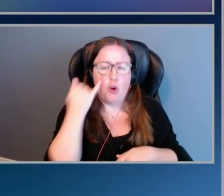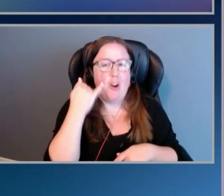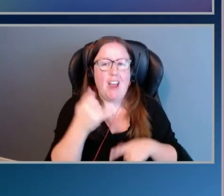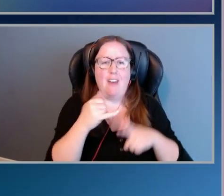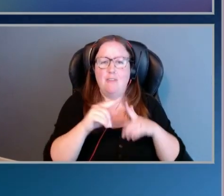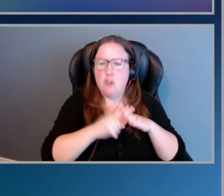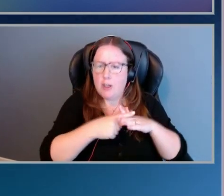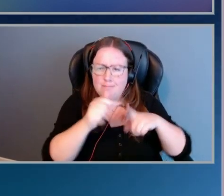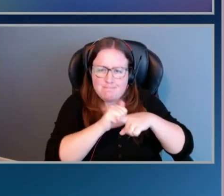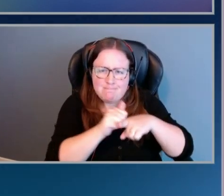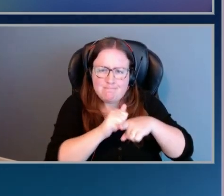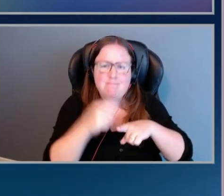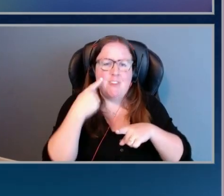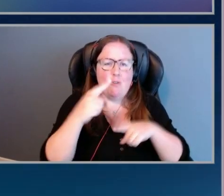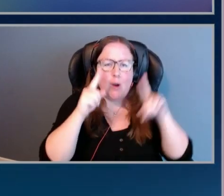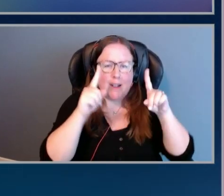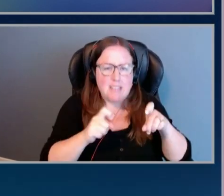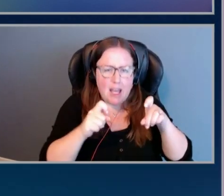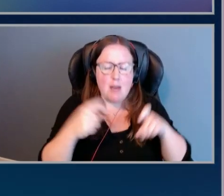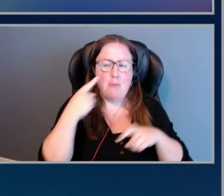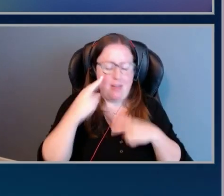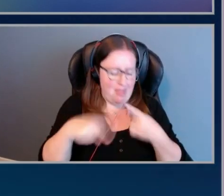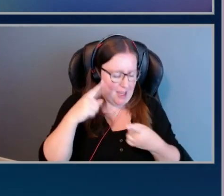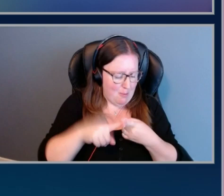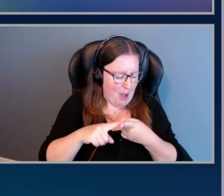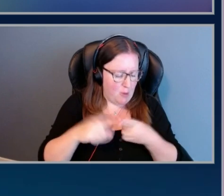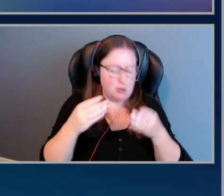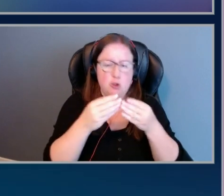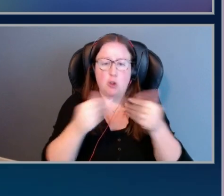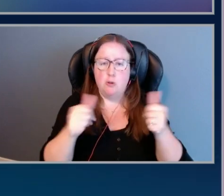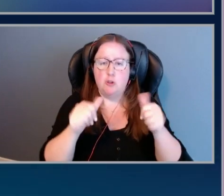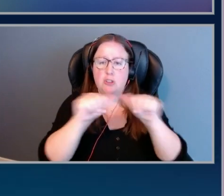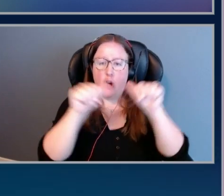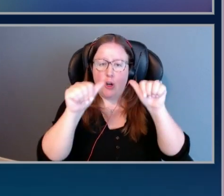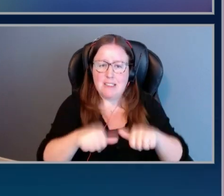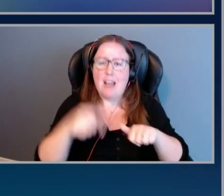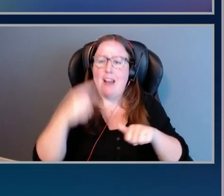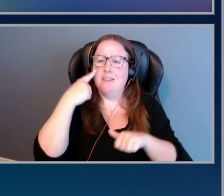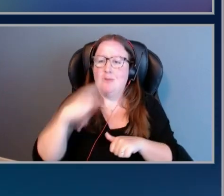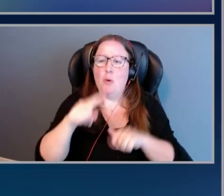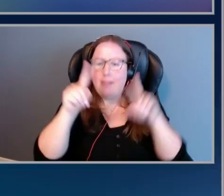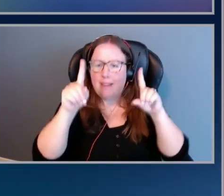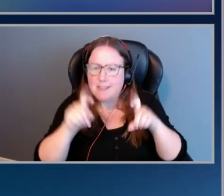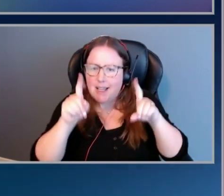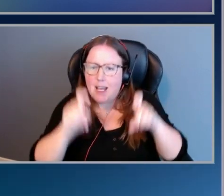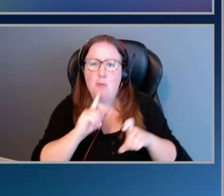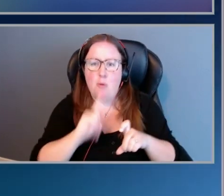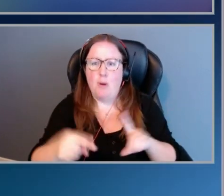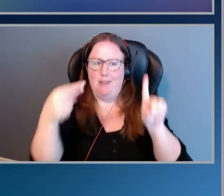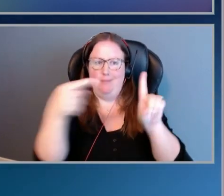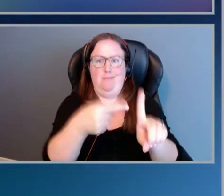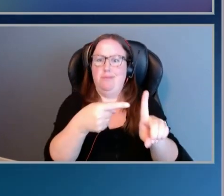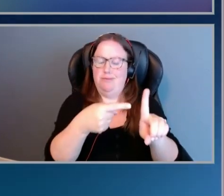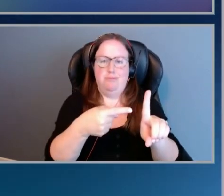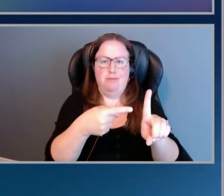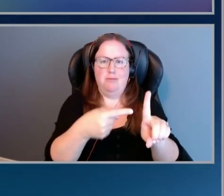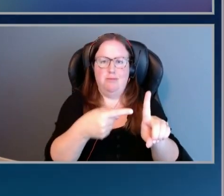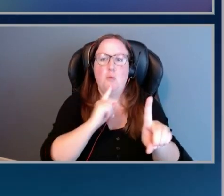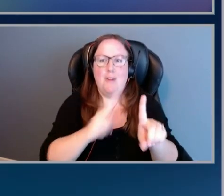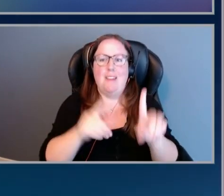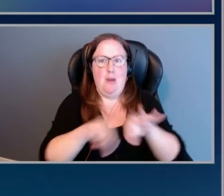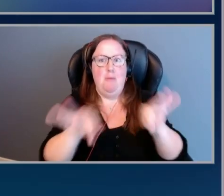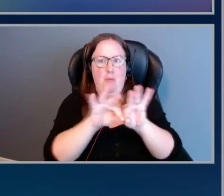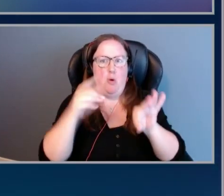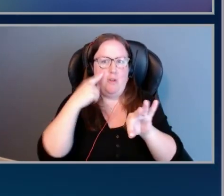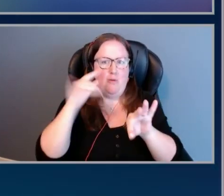this is the type of, like when I think about like the solution architect associate exam, like really this is the bread and butter of that exam is kind